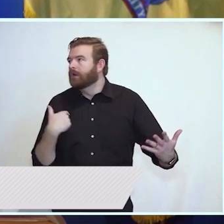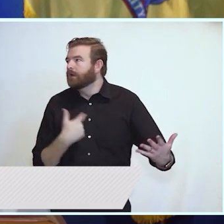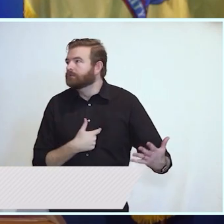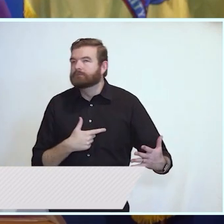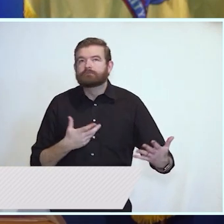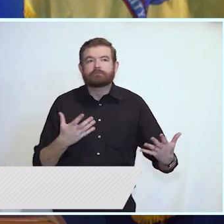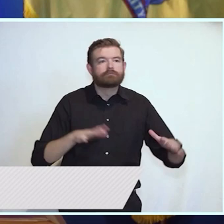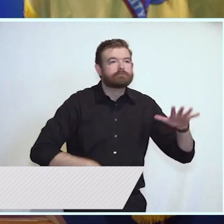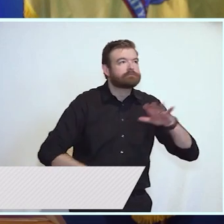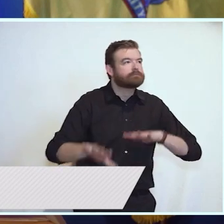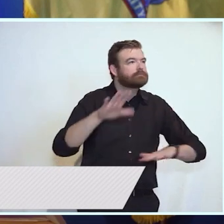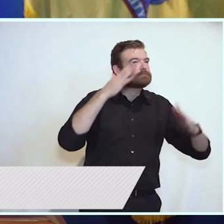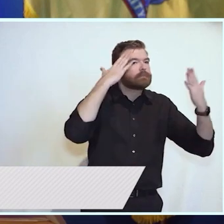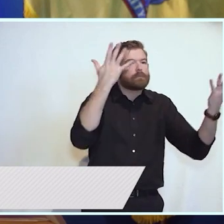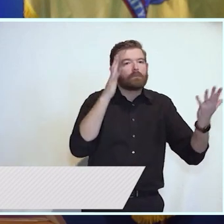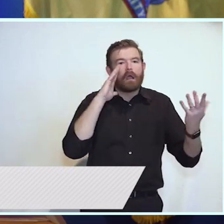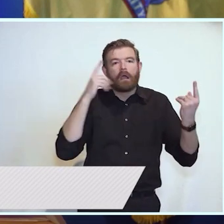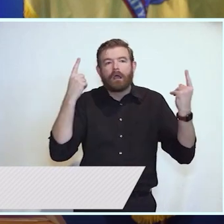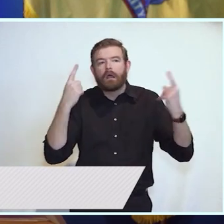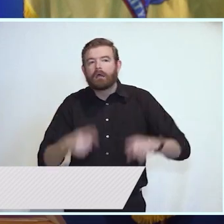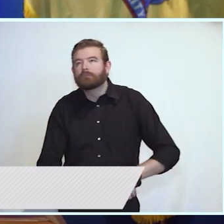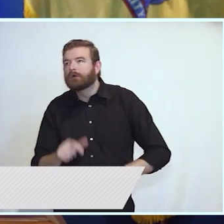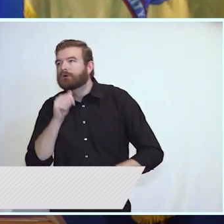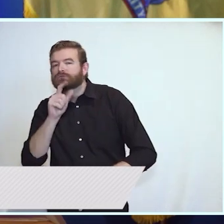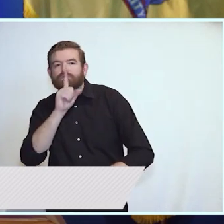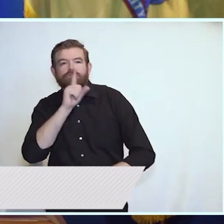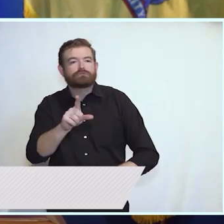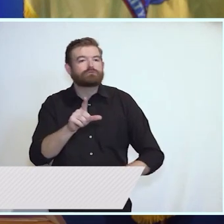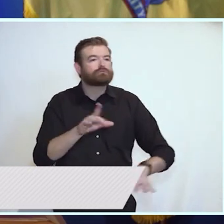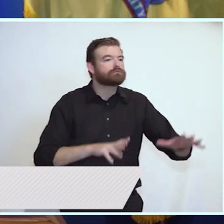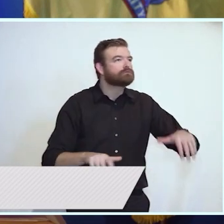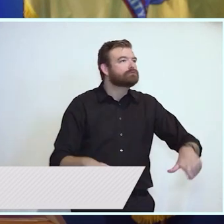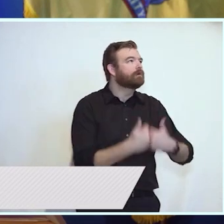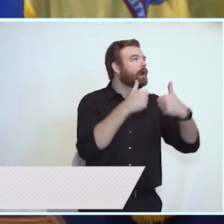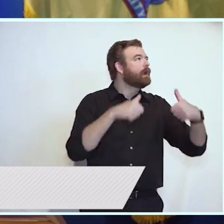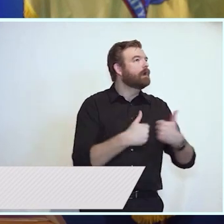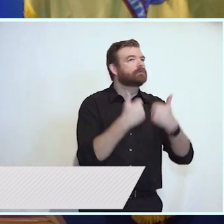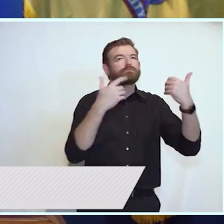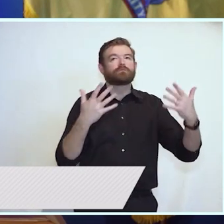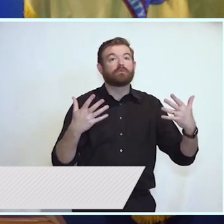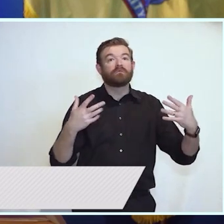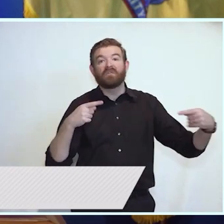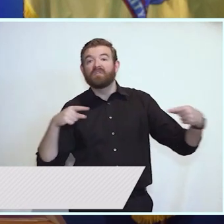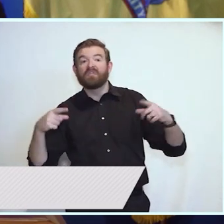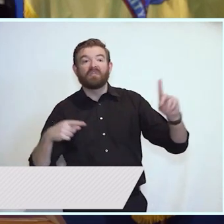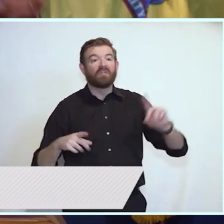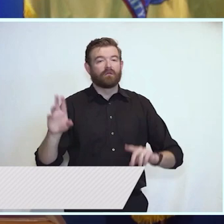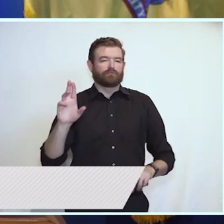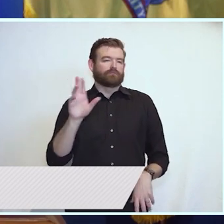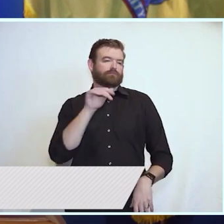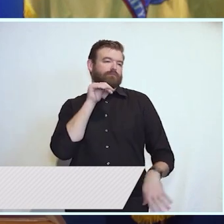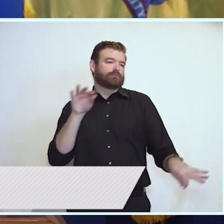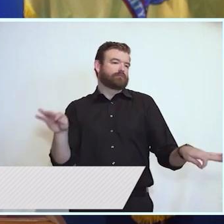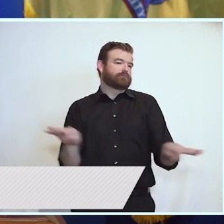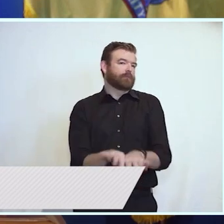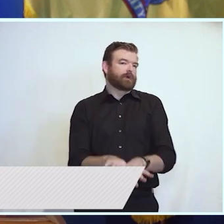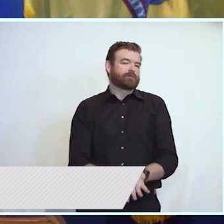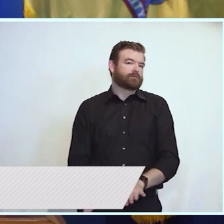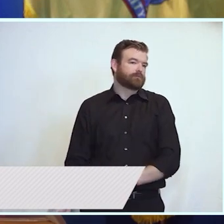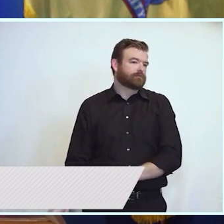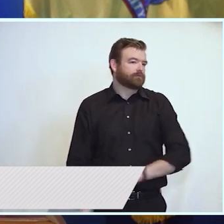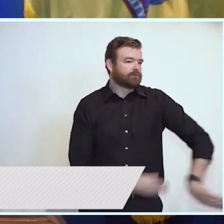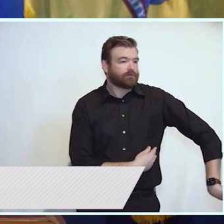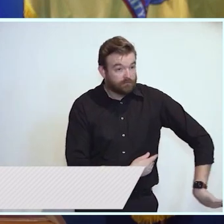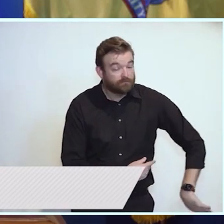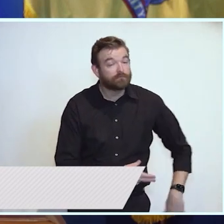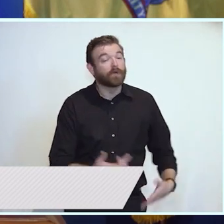still too much uncertainty in our lives and our communities and too many challenges ahead. From today forward, for all of us,